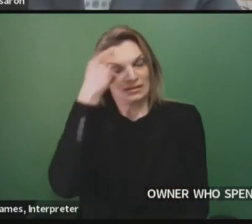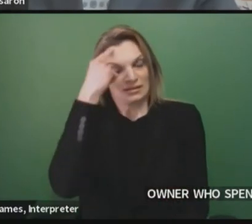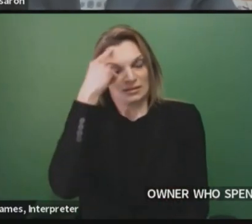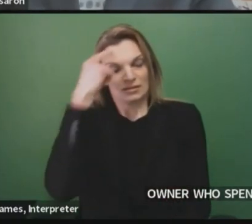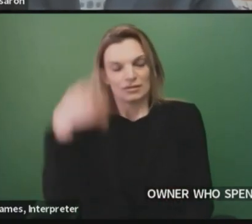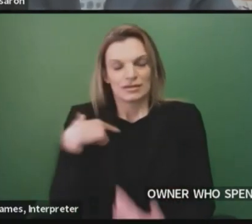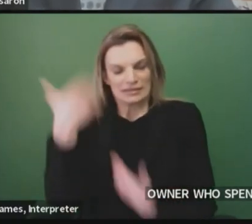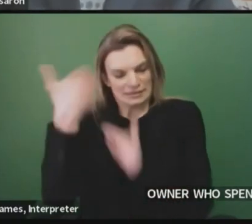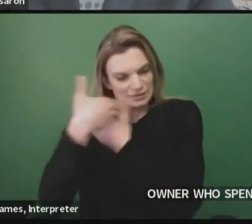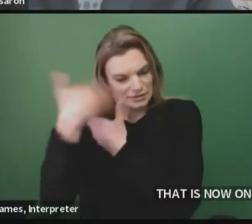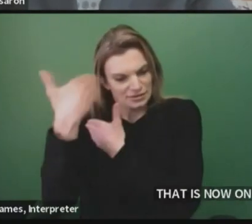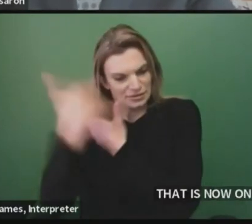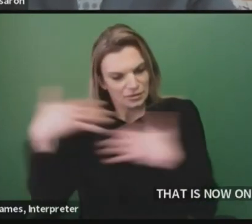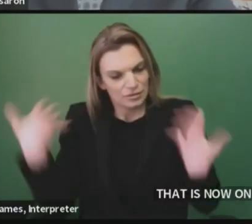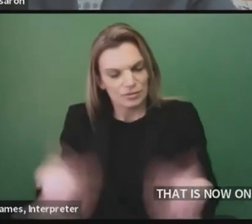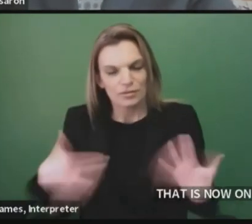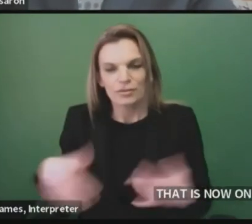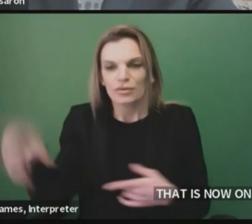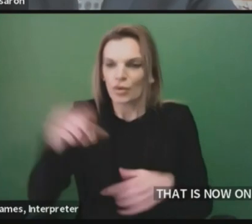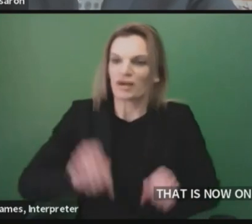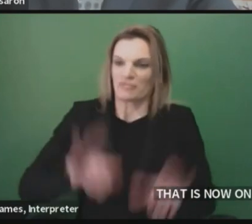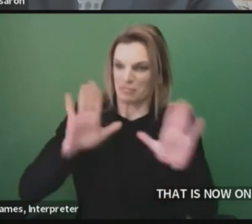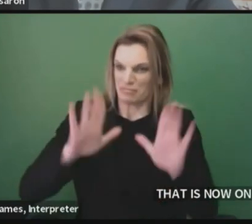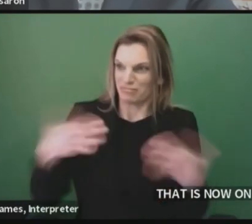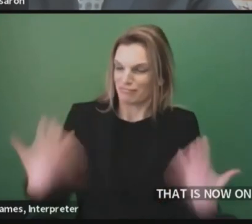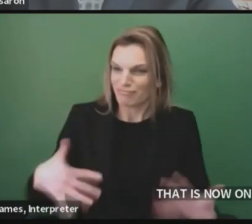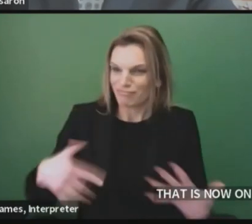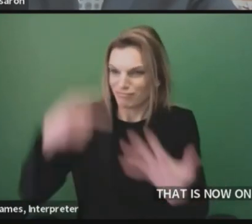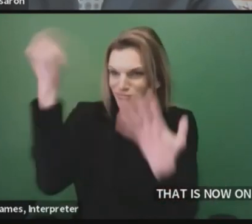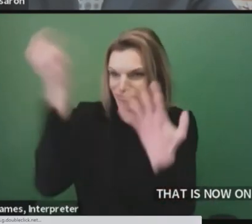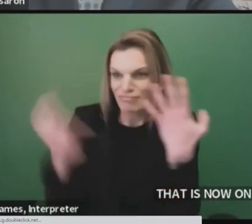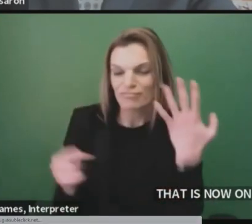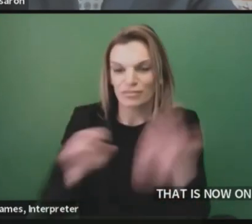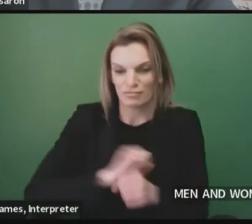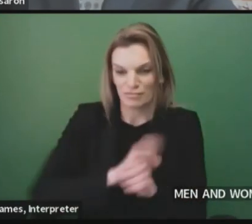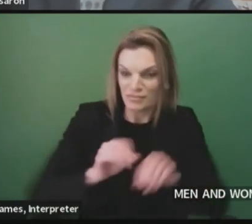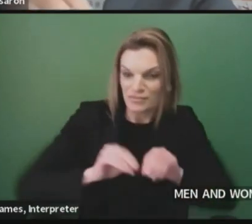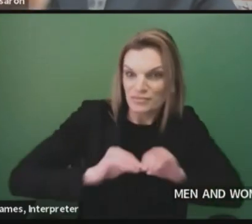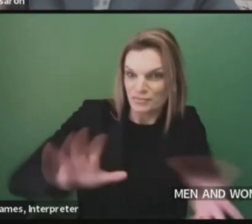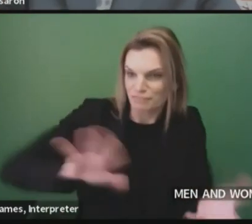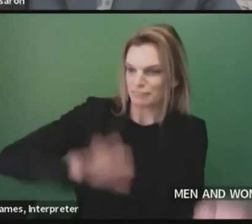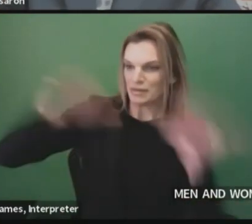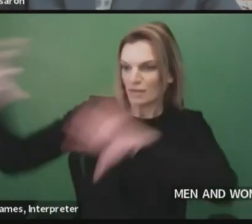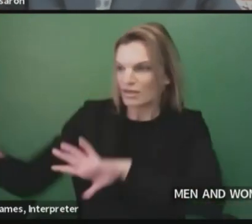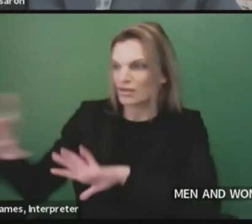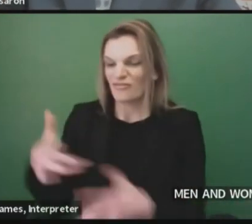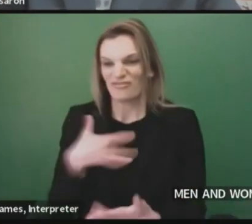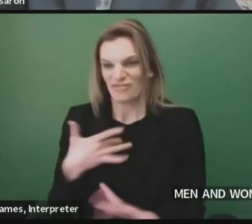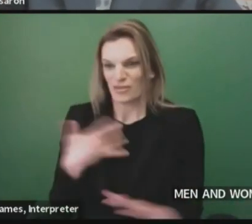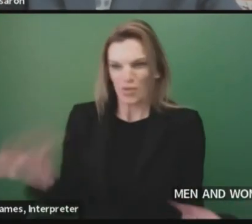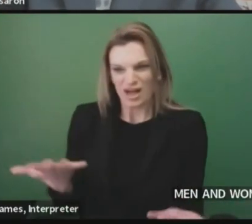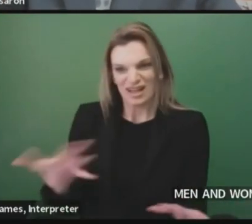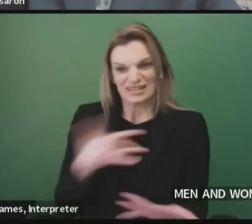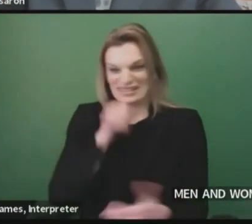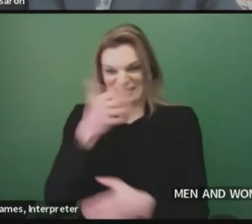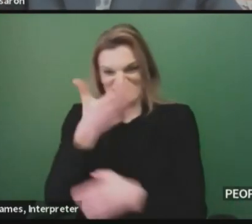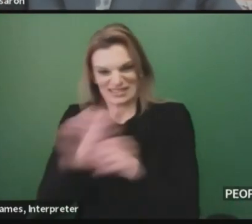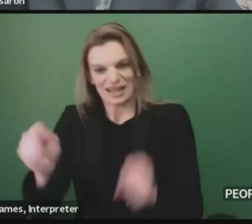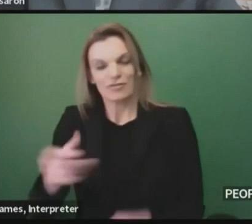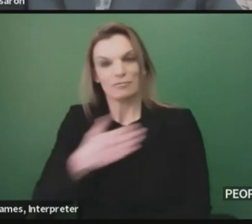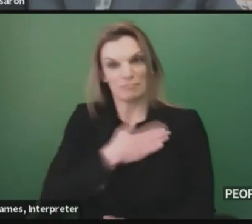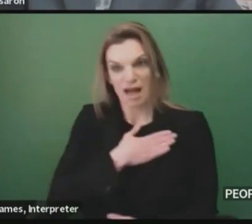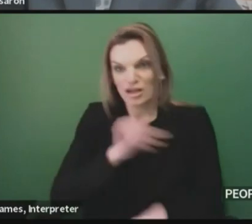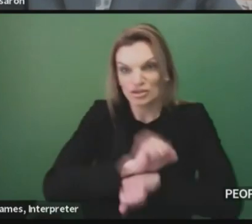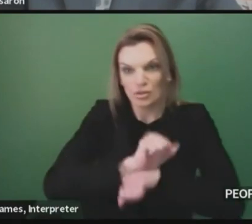employees, people who have made incredible sacrifices to keep our communities safe. And every day I pledge that I will do